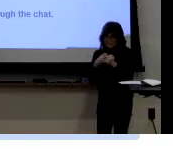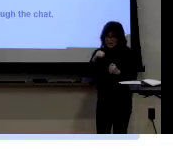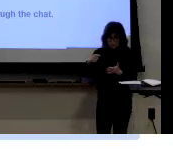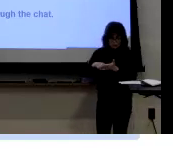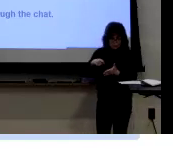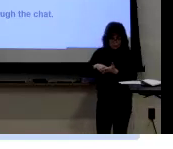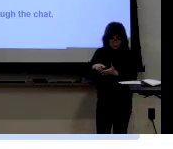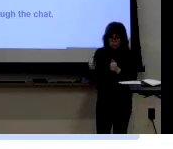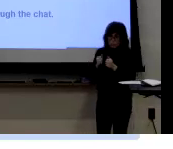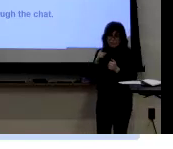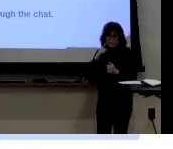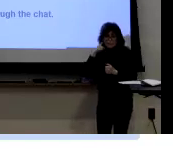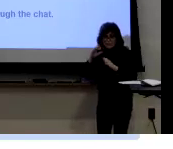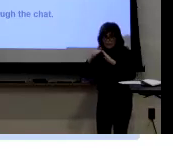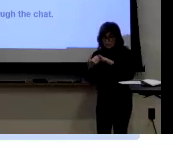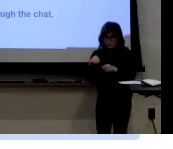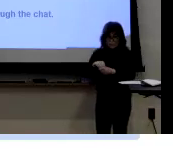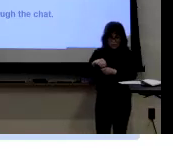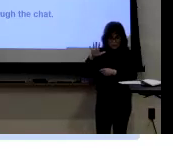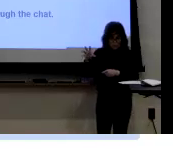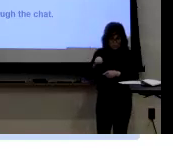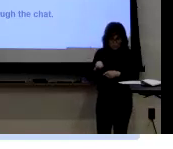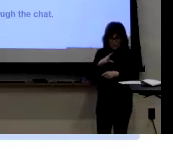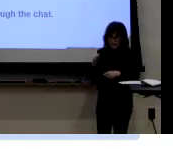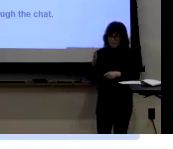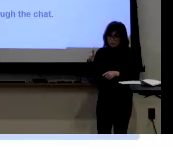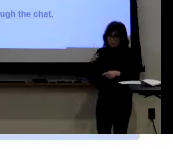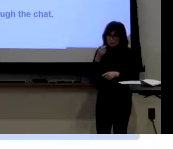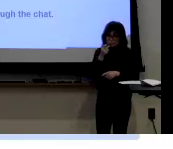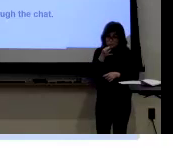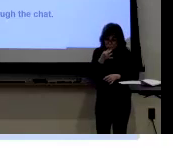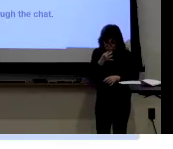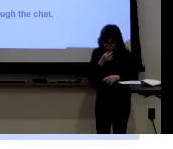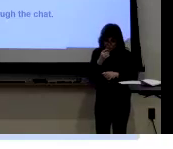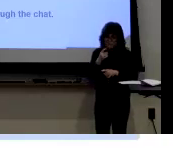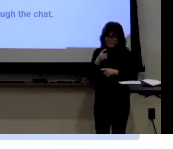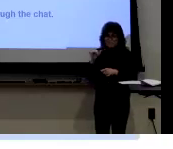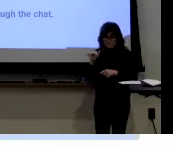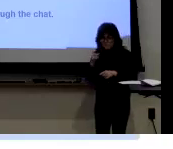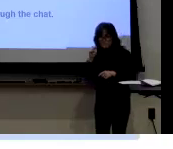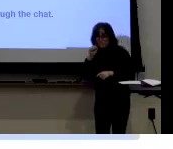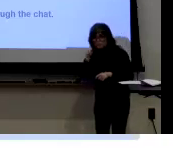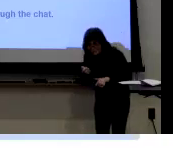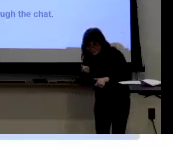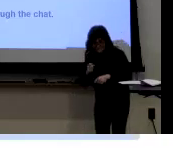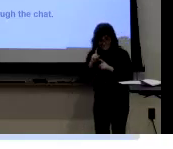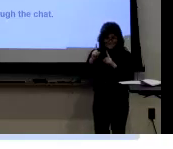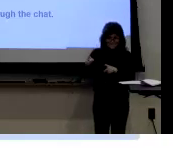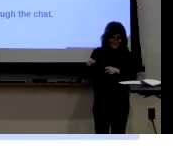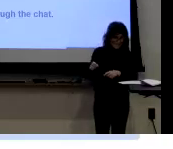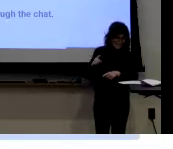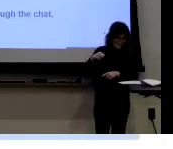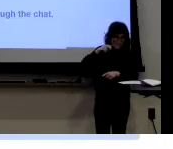She also works on advocacy and research with deaf people in Africa, and will soon,